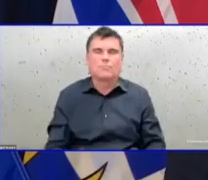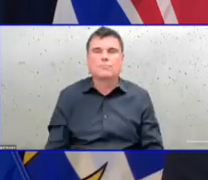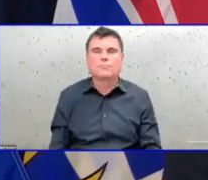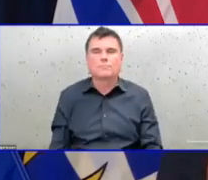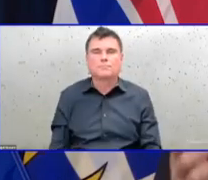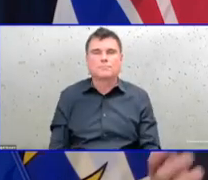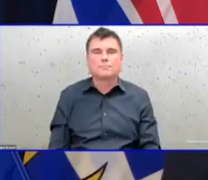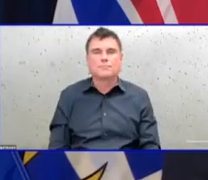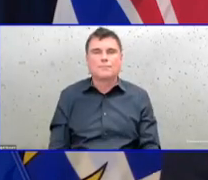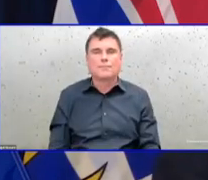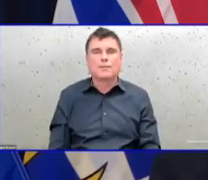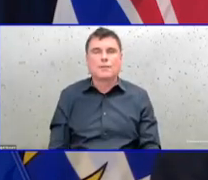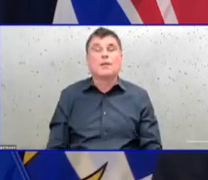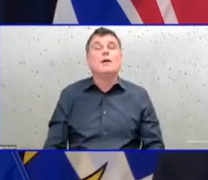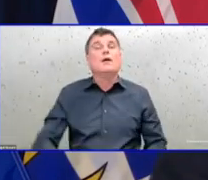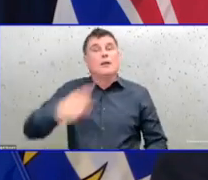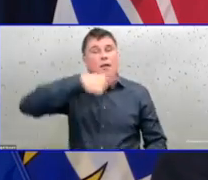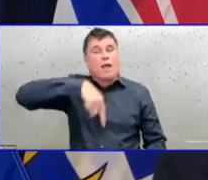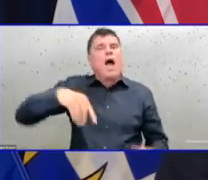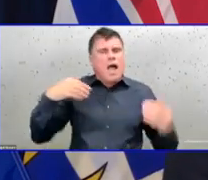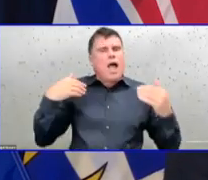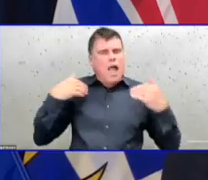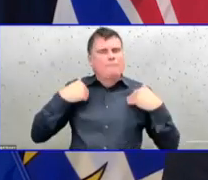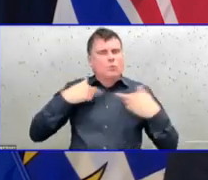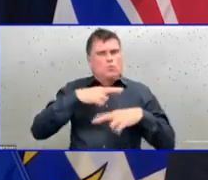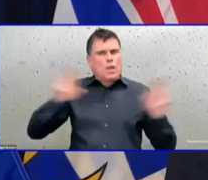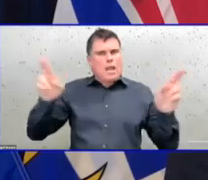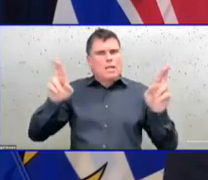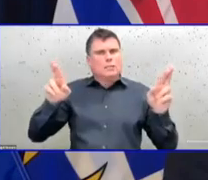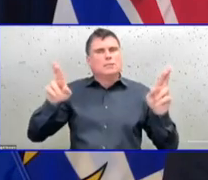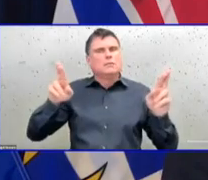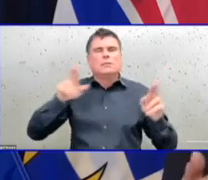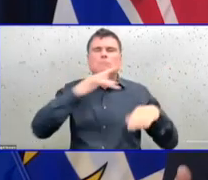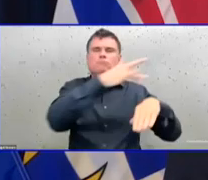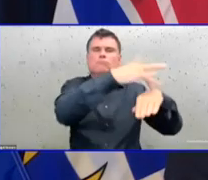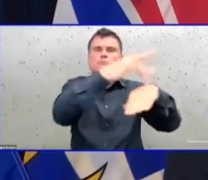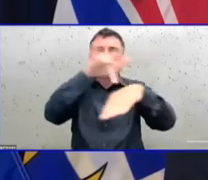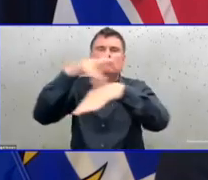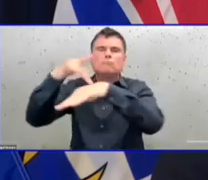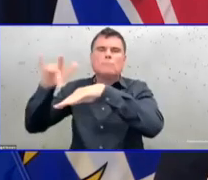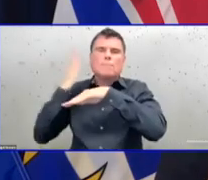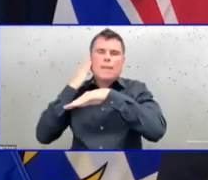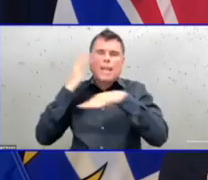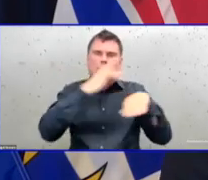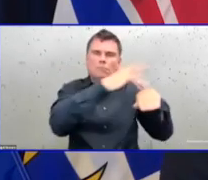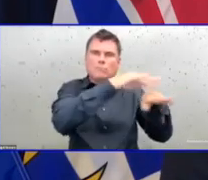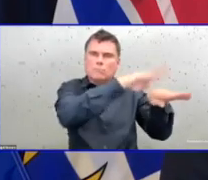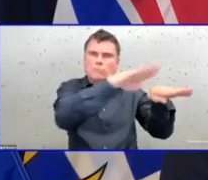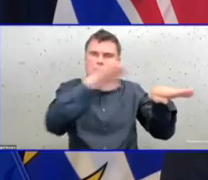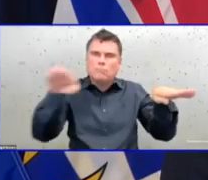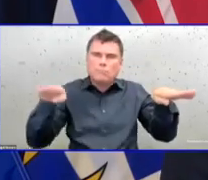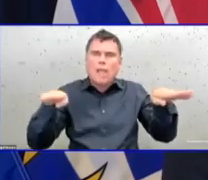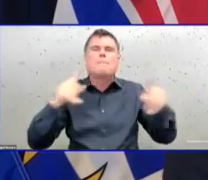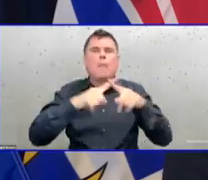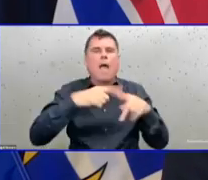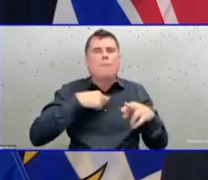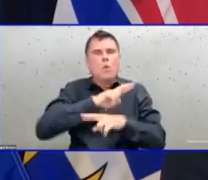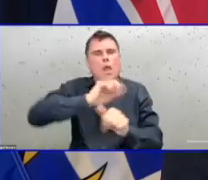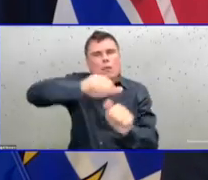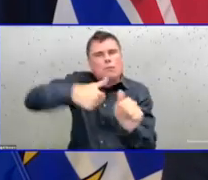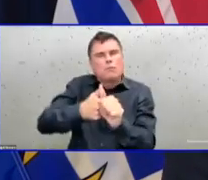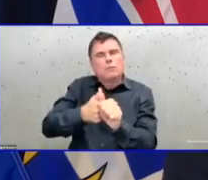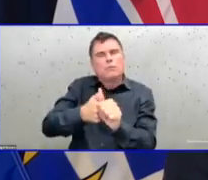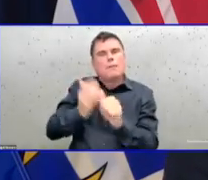base beds in our province, and 2,353 surge beds. We have 510 base ICU beds and